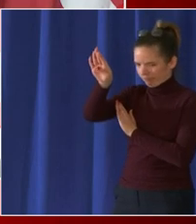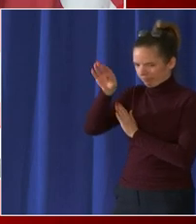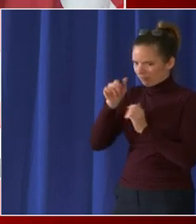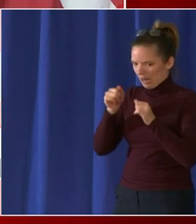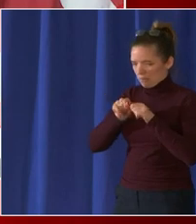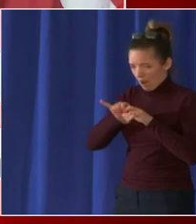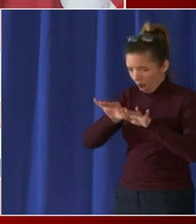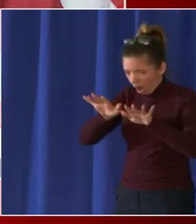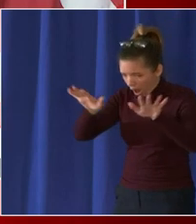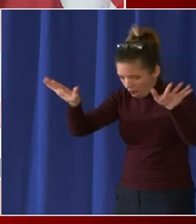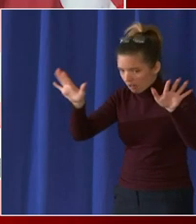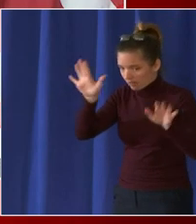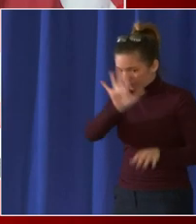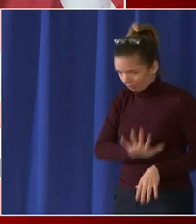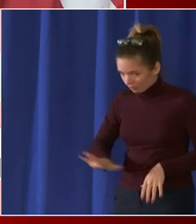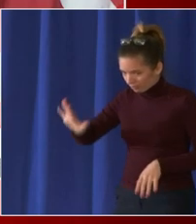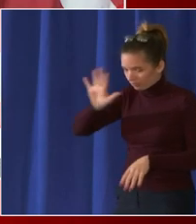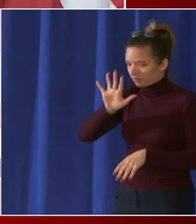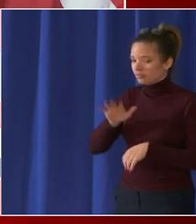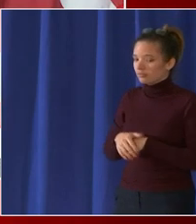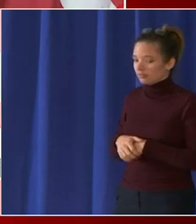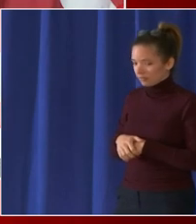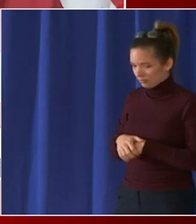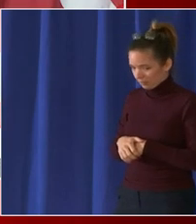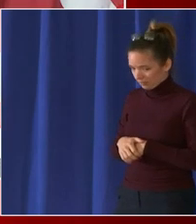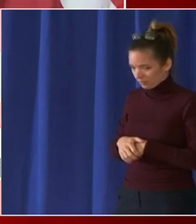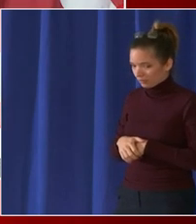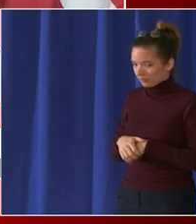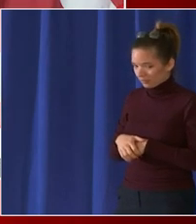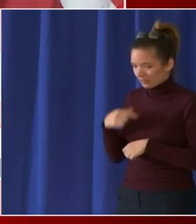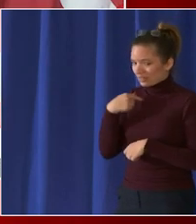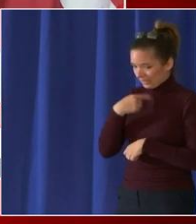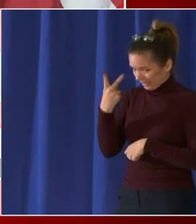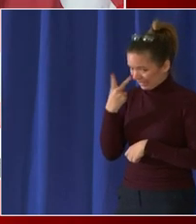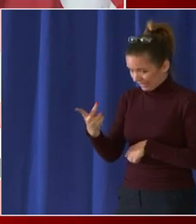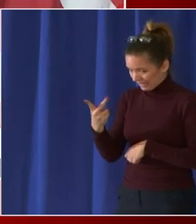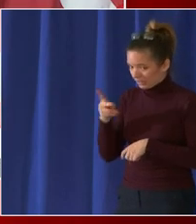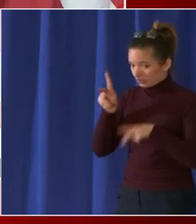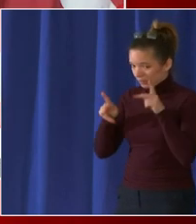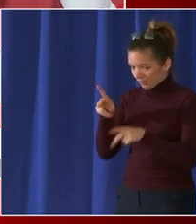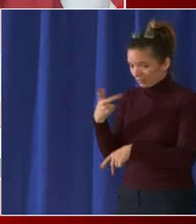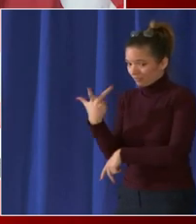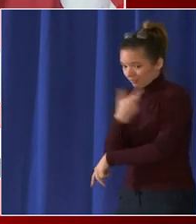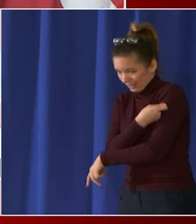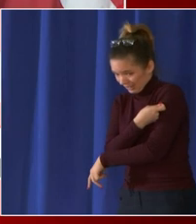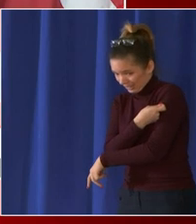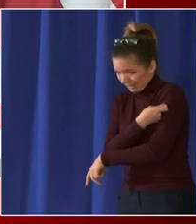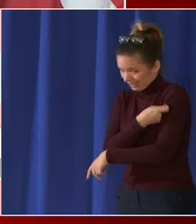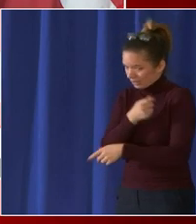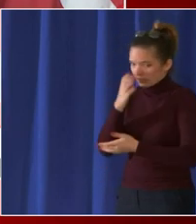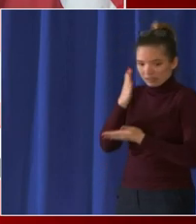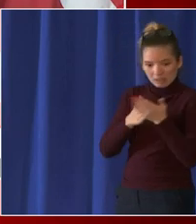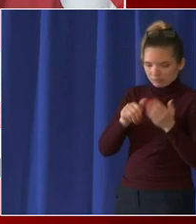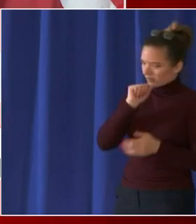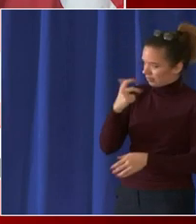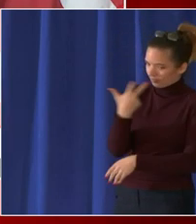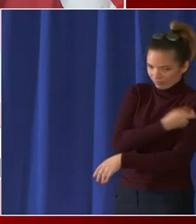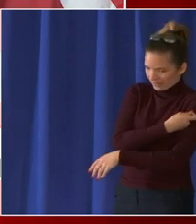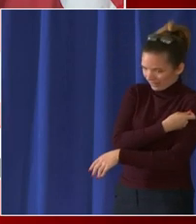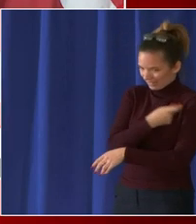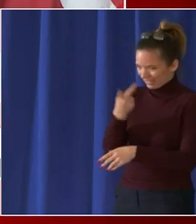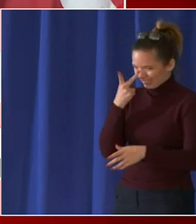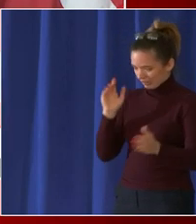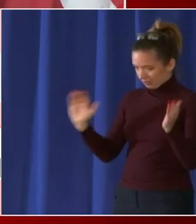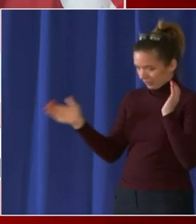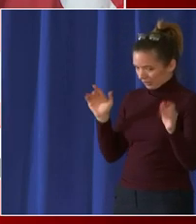very different experience that people who are vaccinated have very different experience not only in in